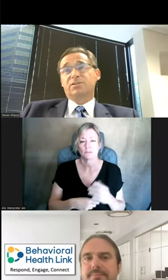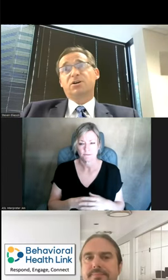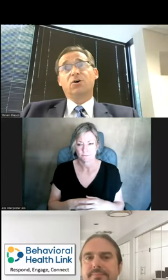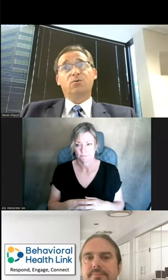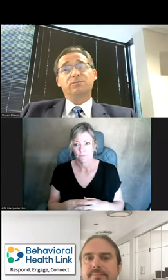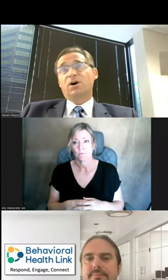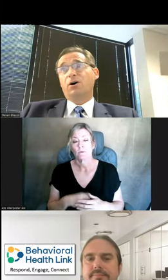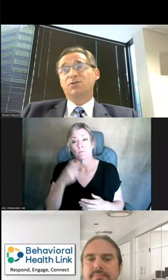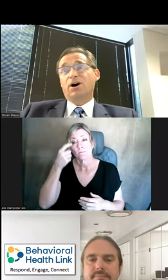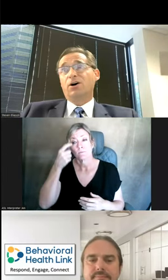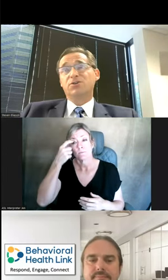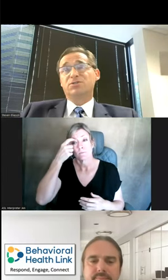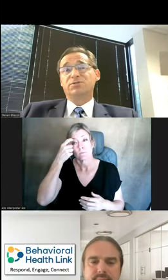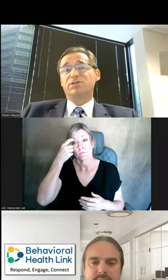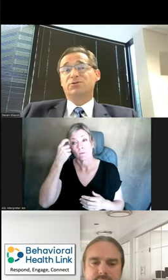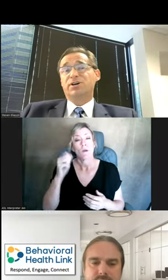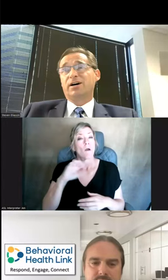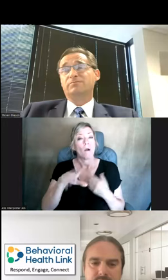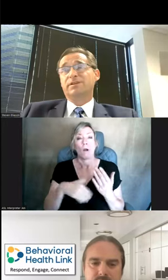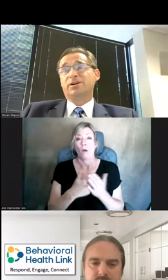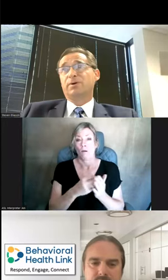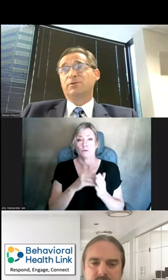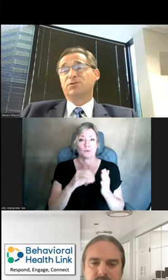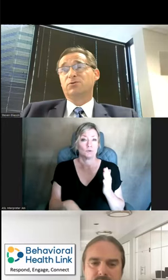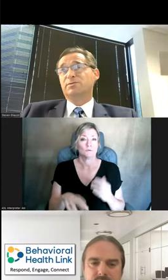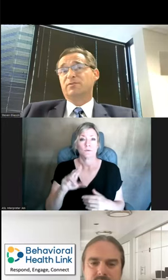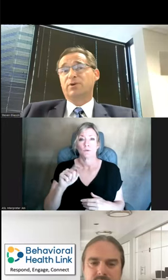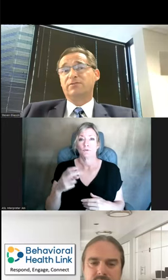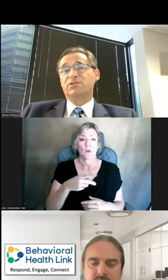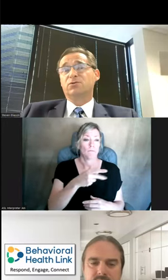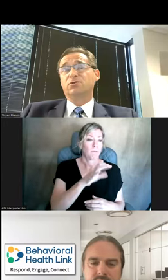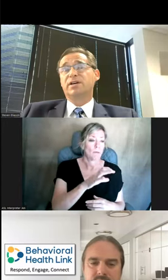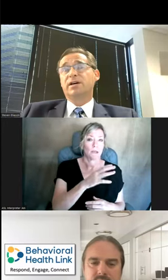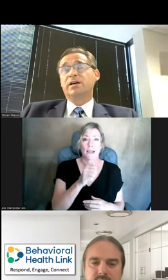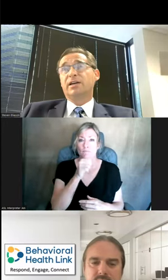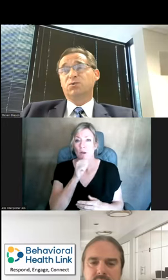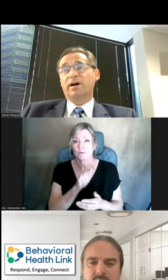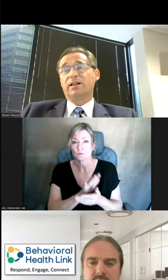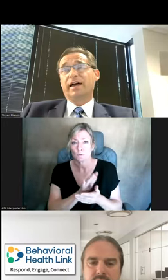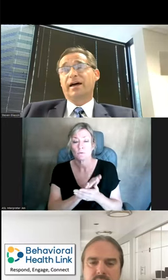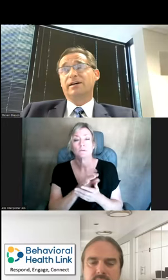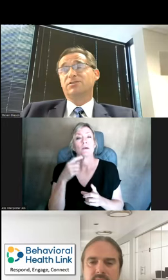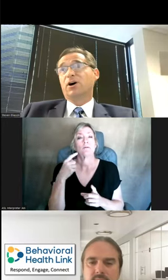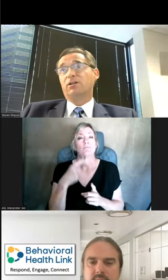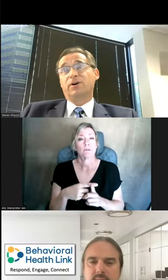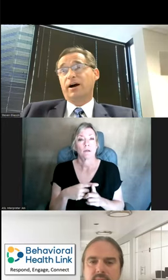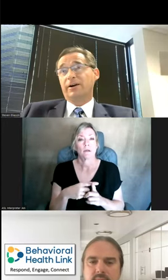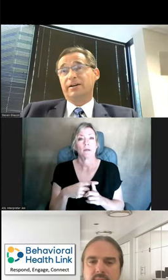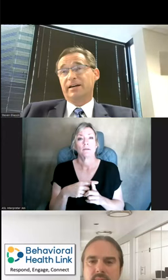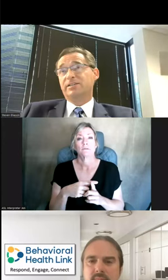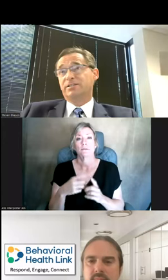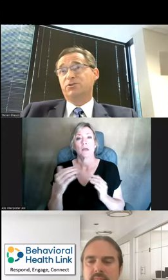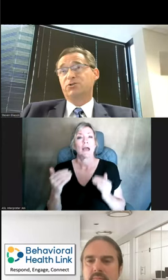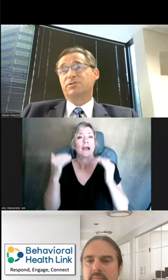Yeah, so all students in Utah, in our public schools, some of our private schools, as well as all of our